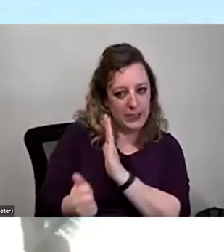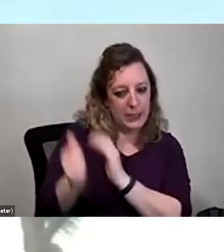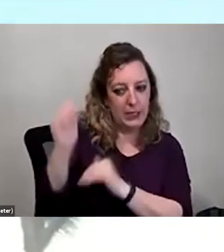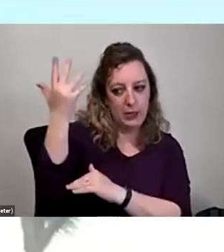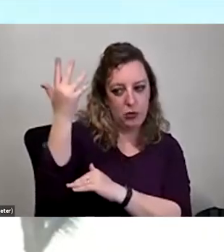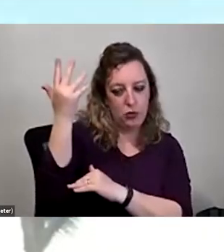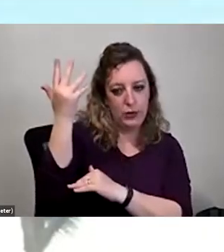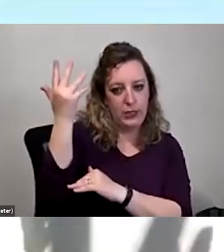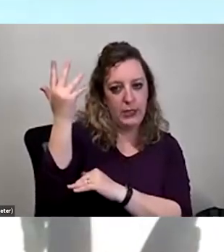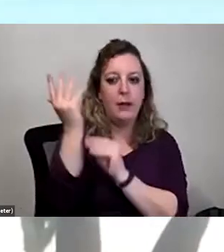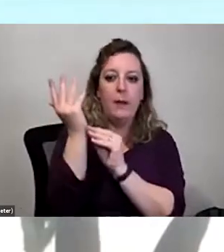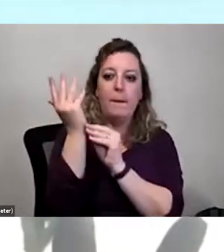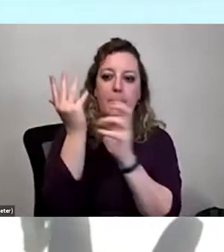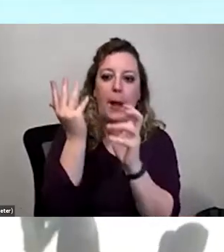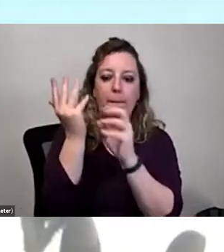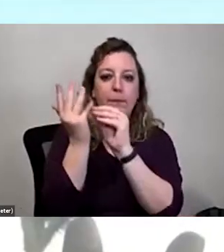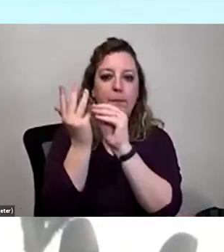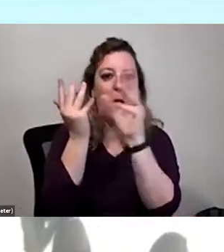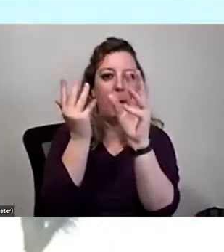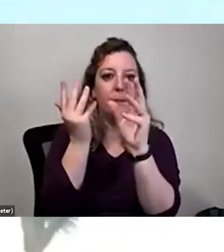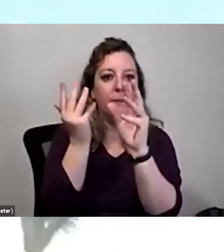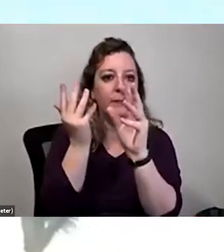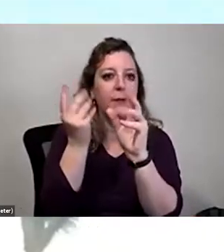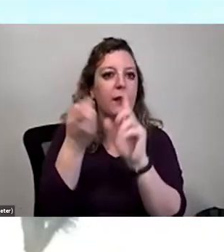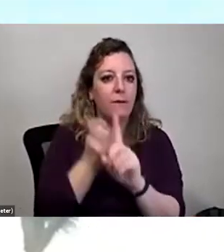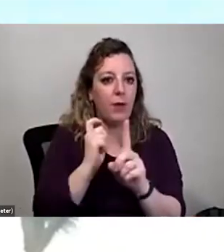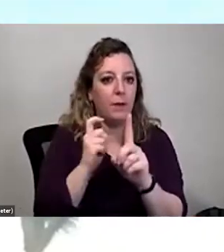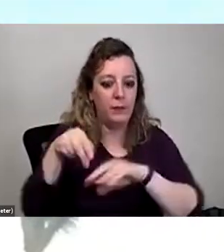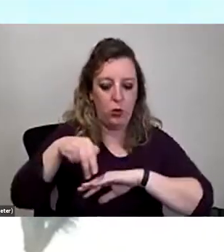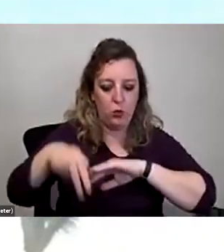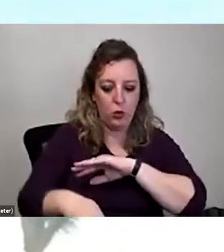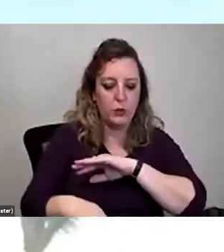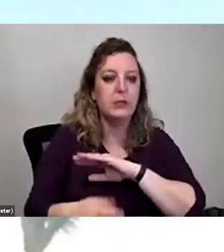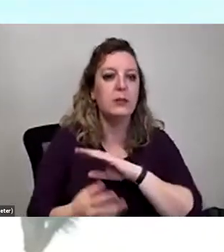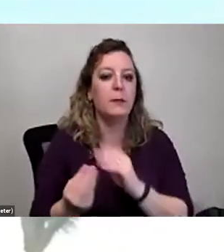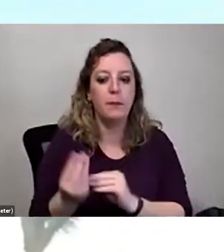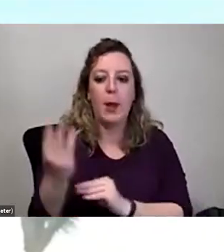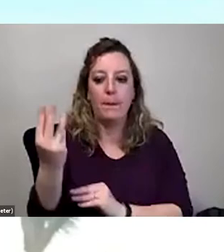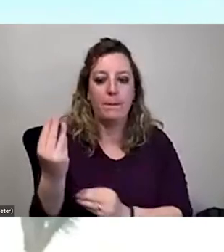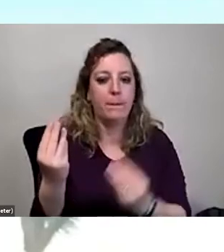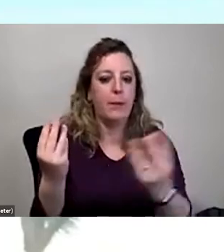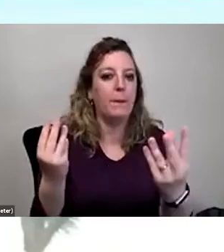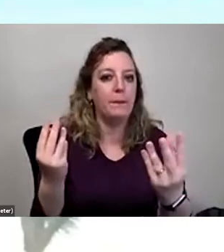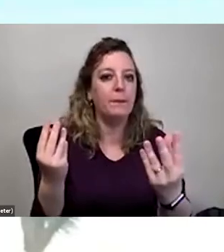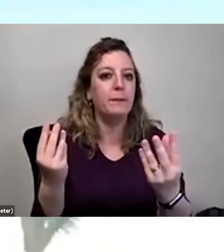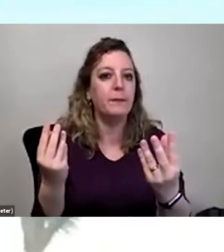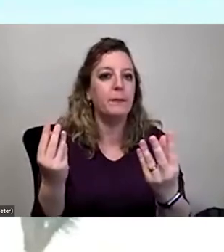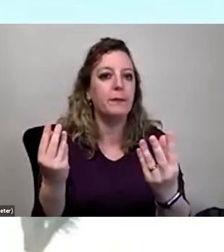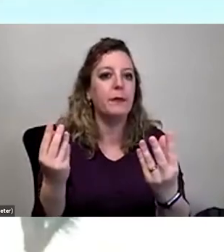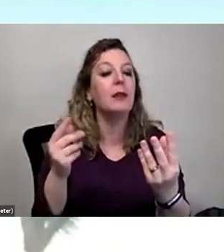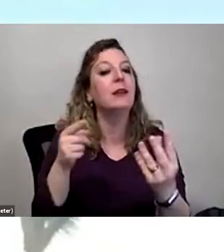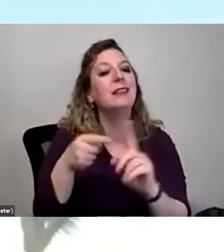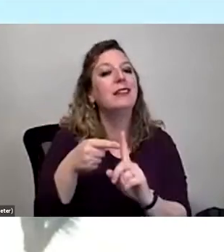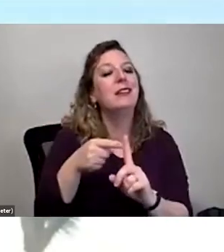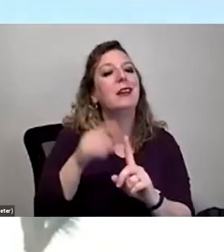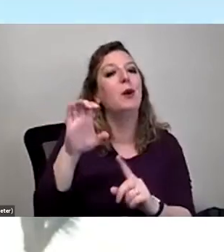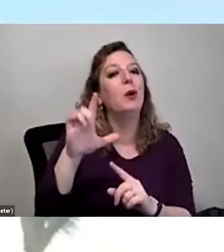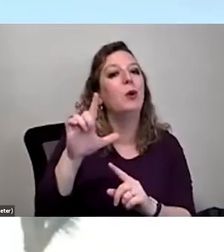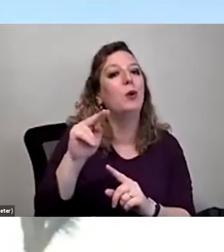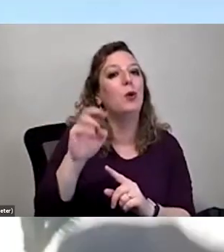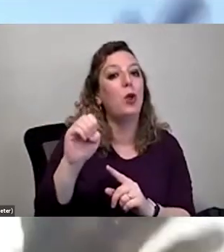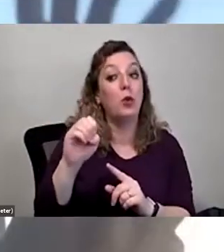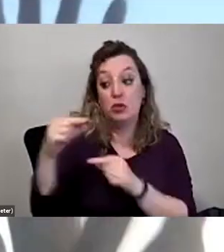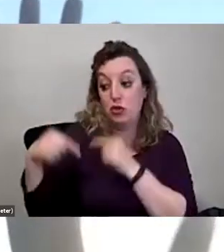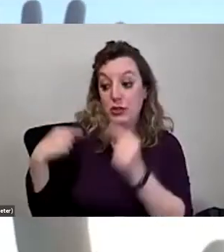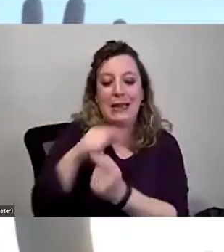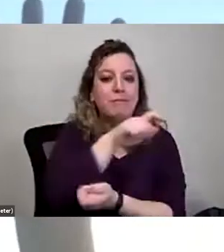sending up these new pups from the roots. Those pups are clones. They're genetically identical